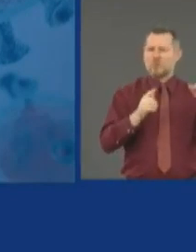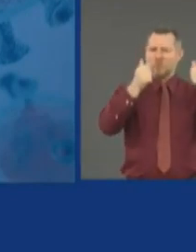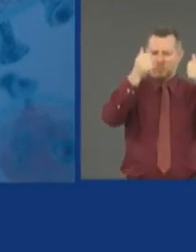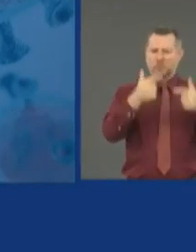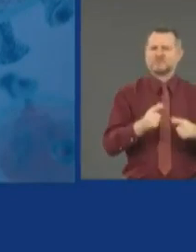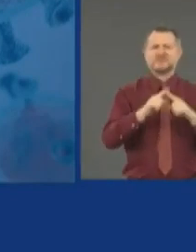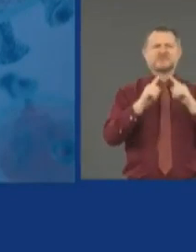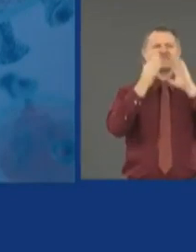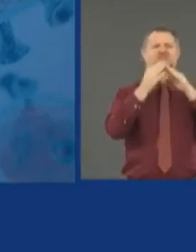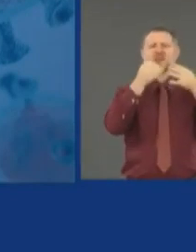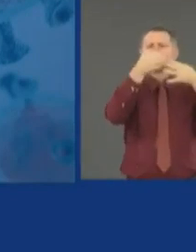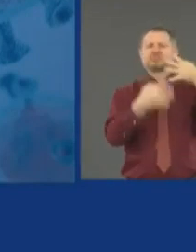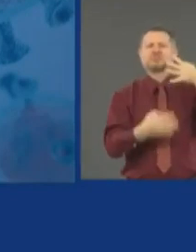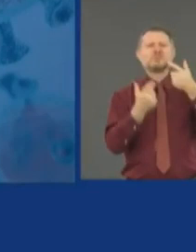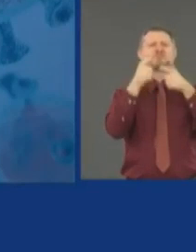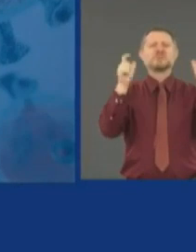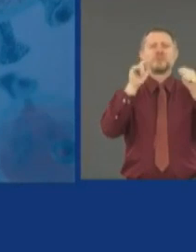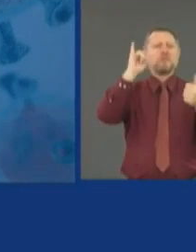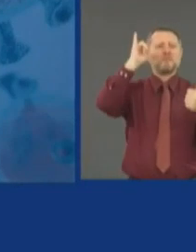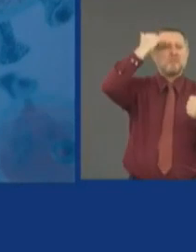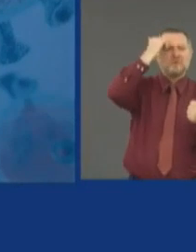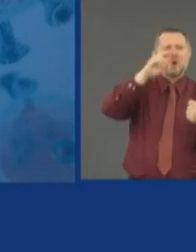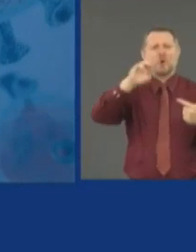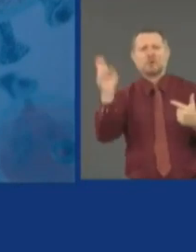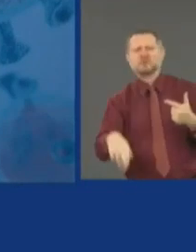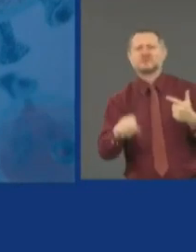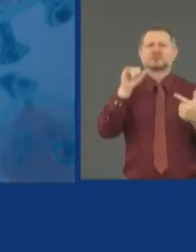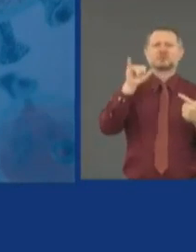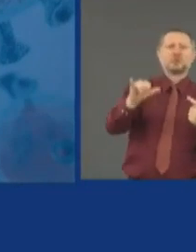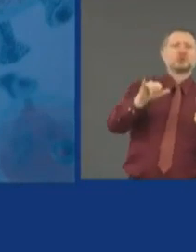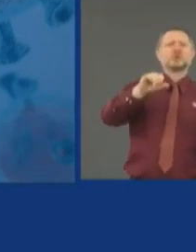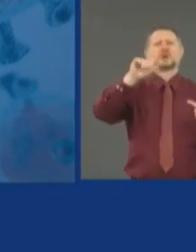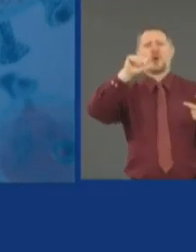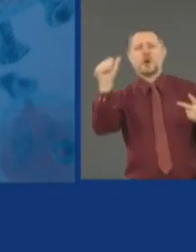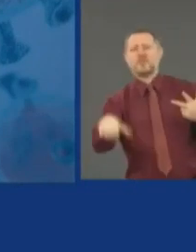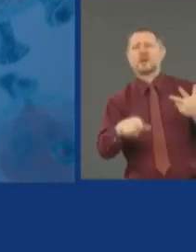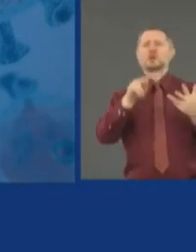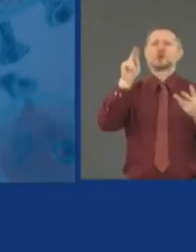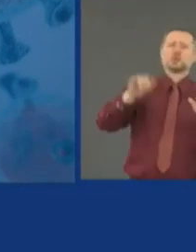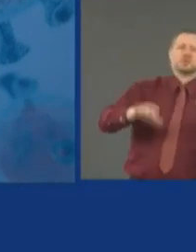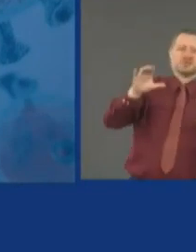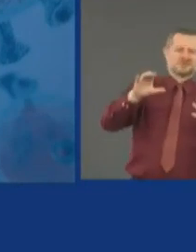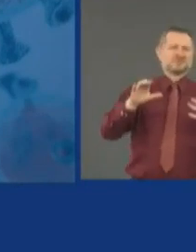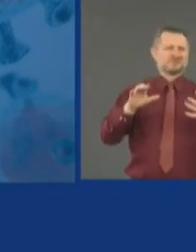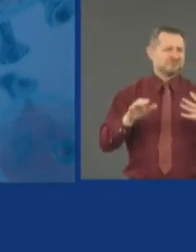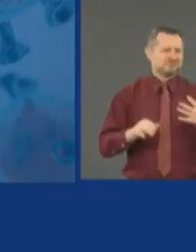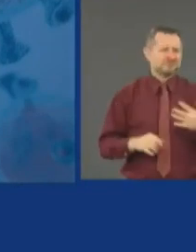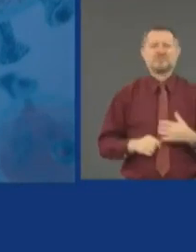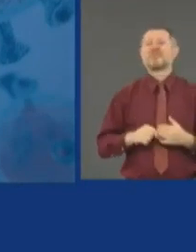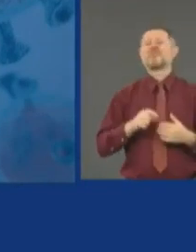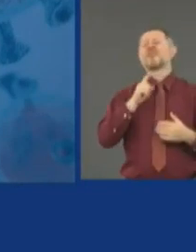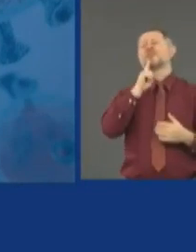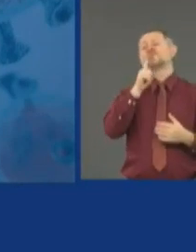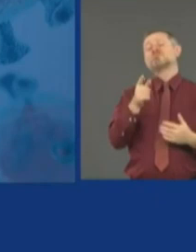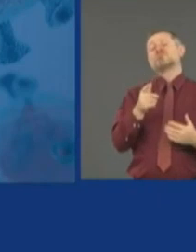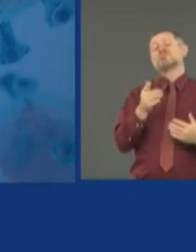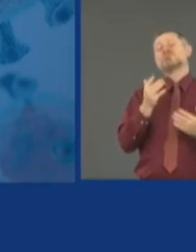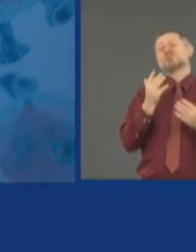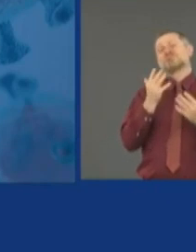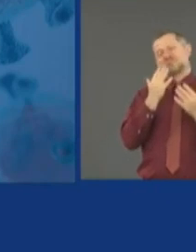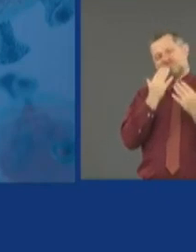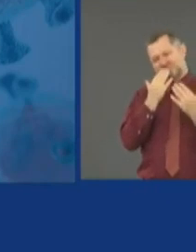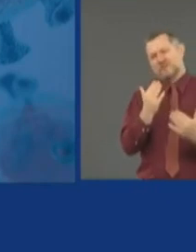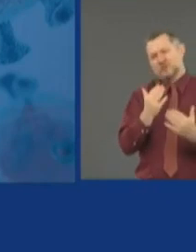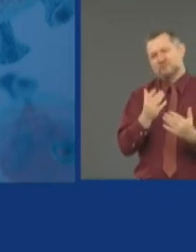largest activity, Buffalo, Rochester, Syracuse, Albany, New York City. I want to thank the protesters